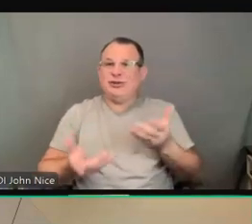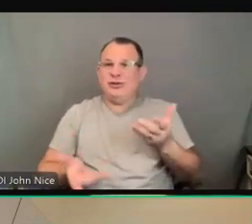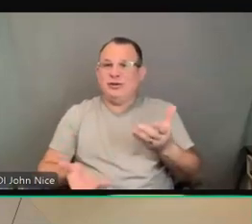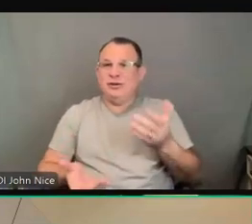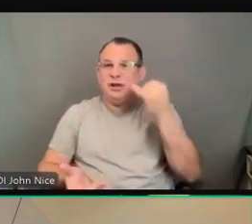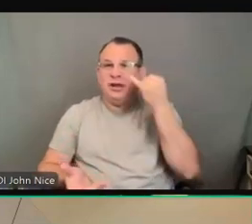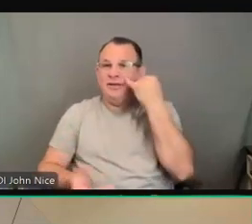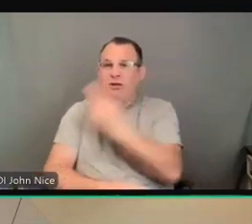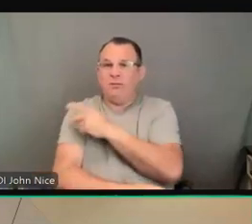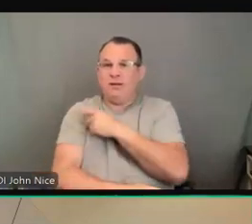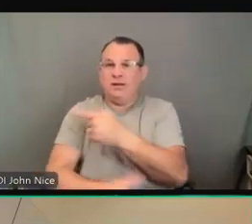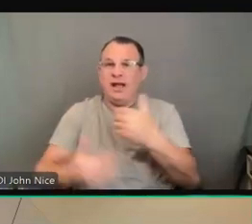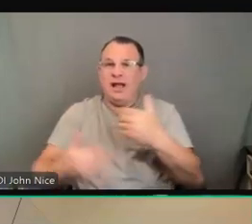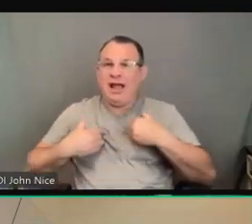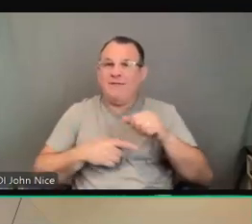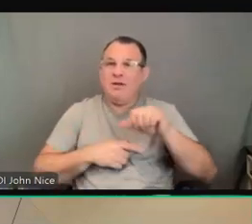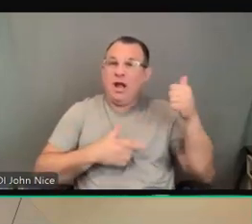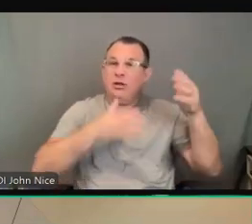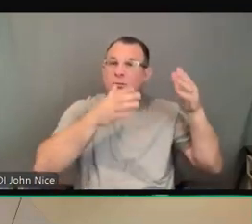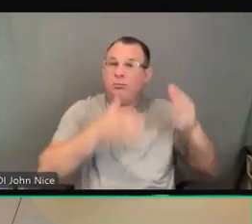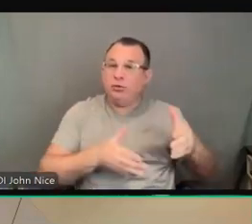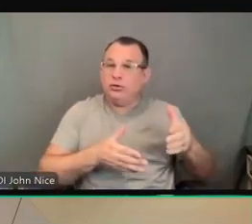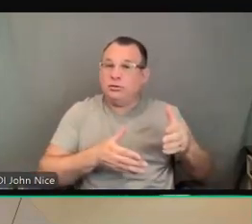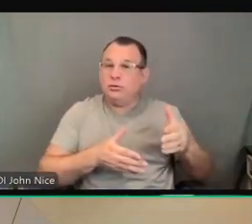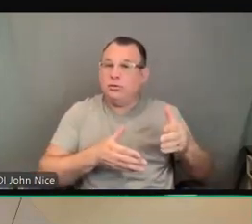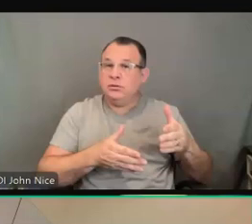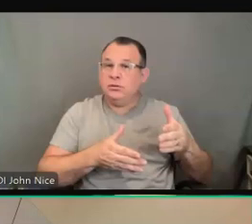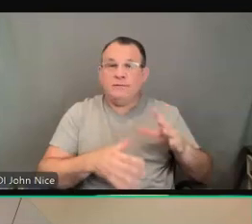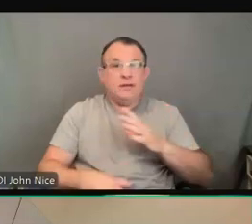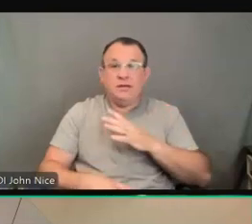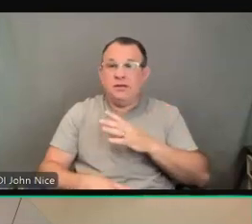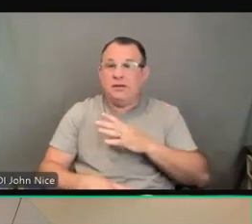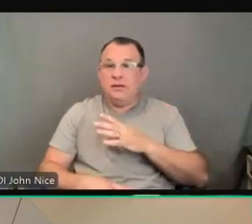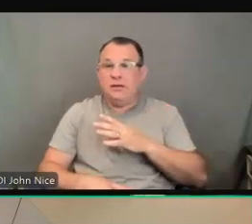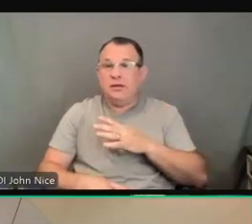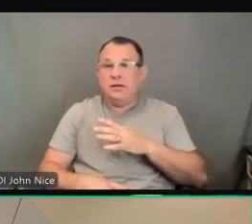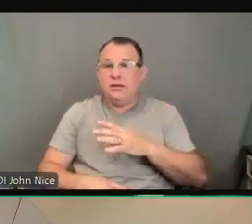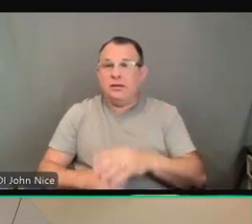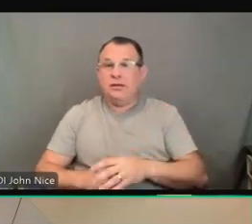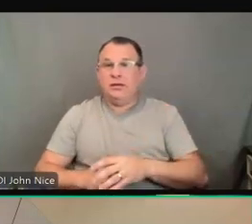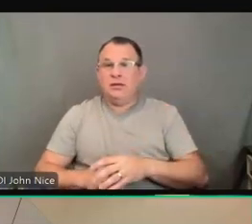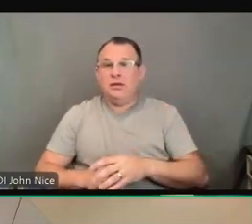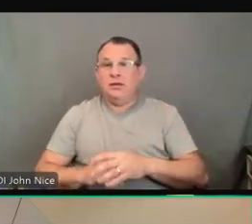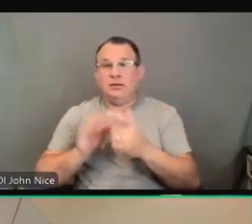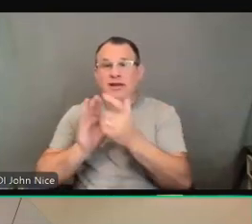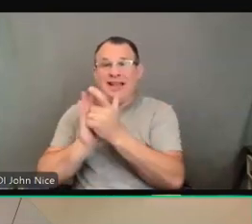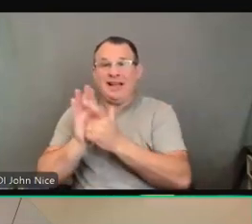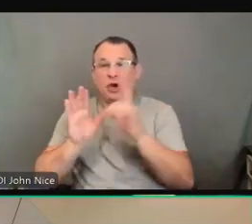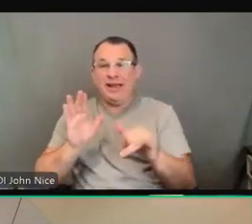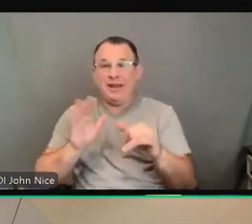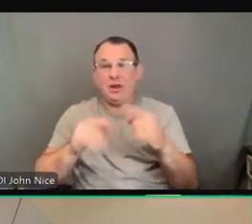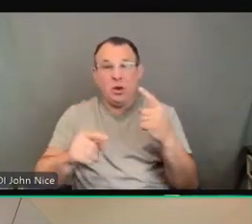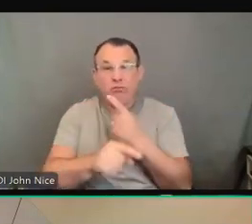person present, they go to the question of whether or not it's legally appropriate to share